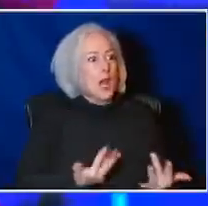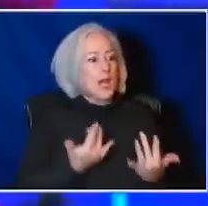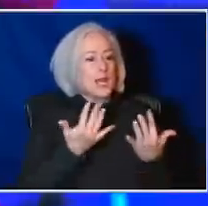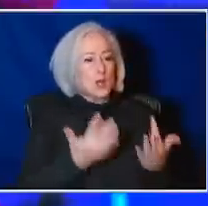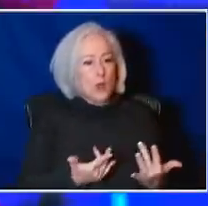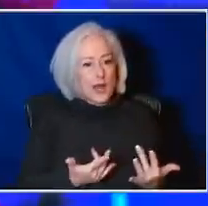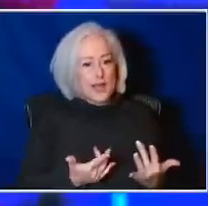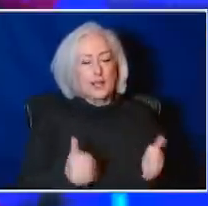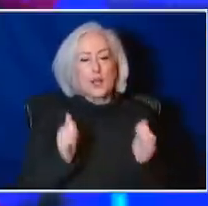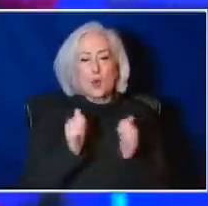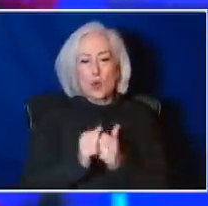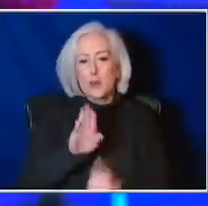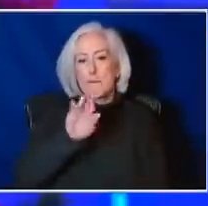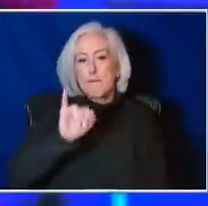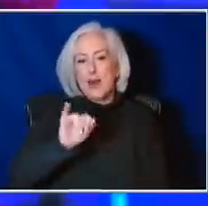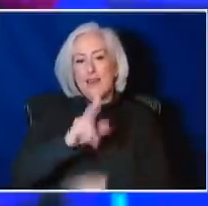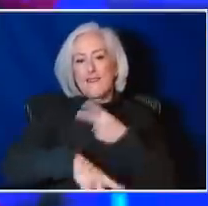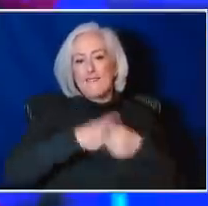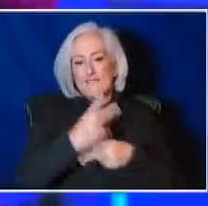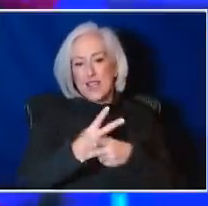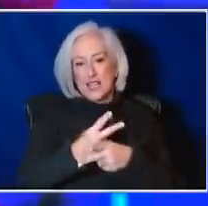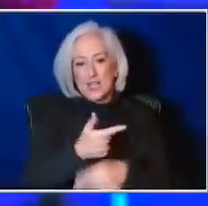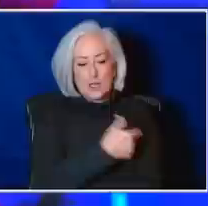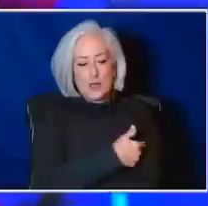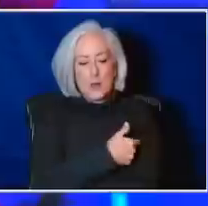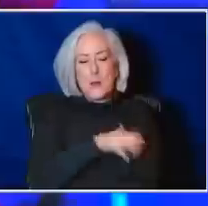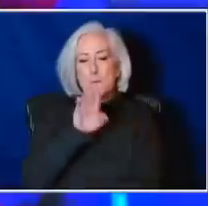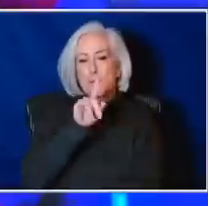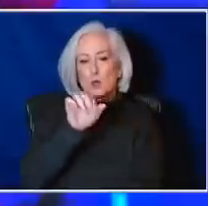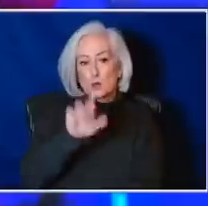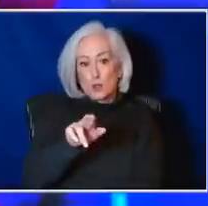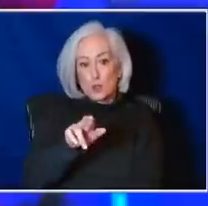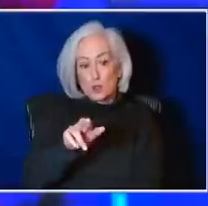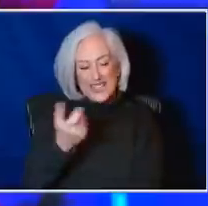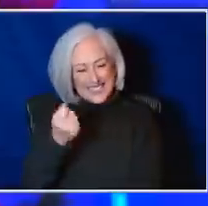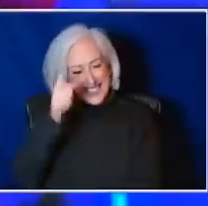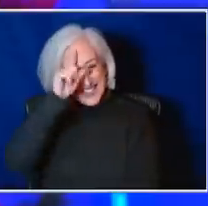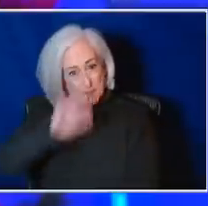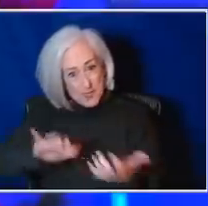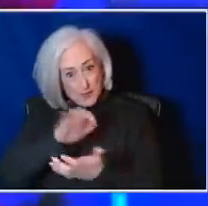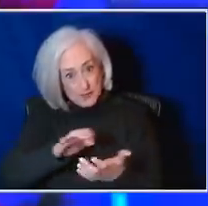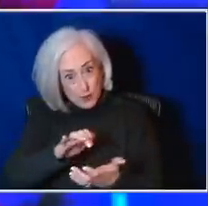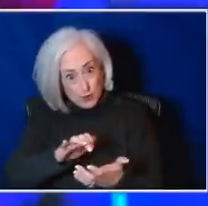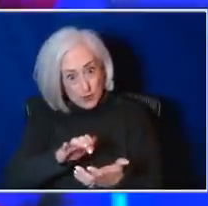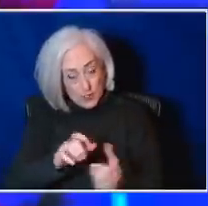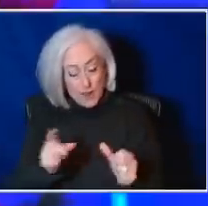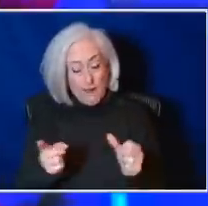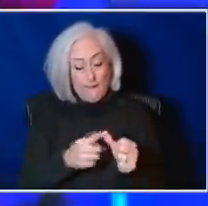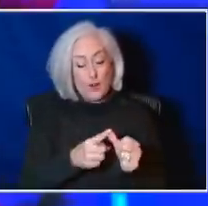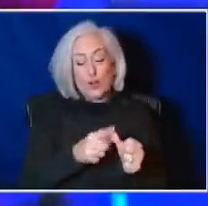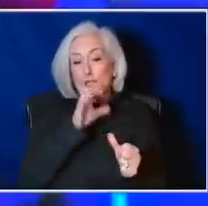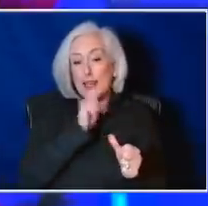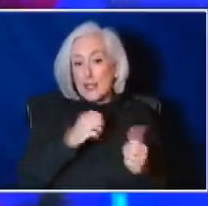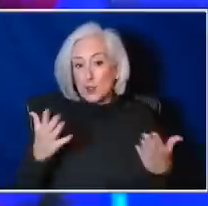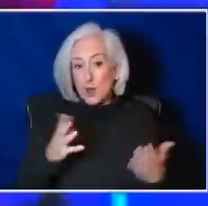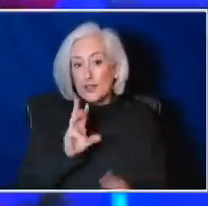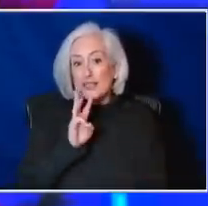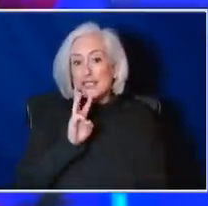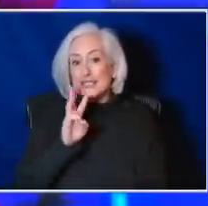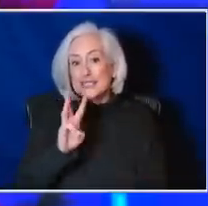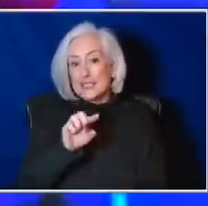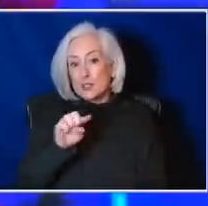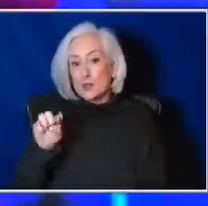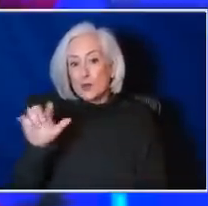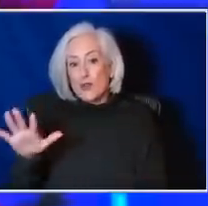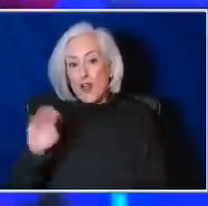boosters. It is somewhat confusing, though, because we have number one, the ages, which are six to five for Moderna, six to